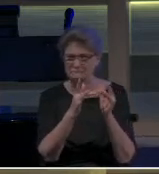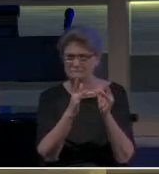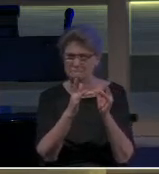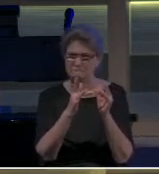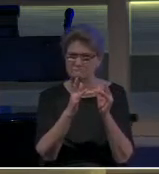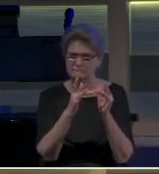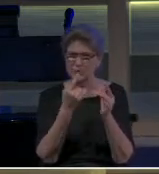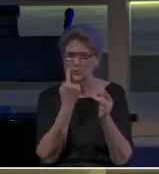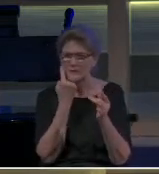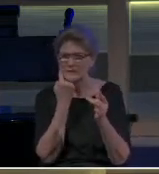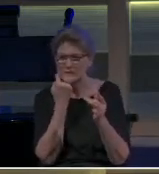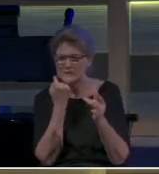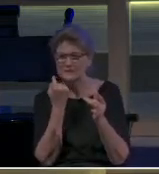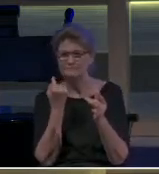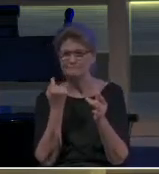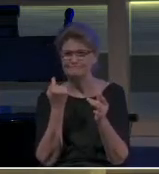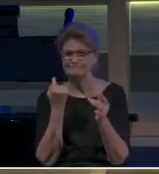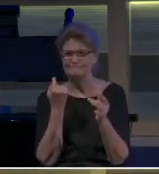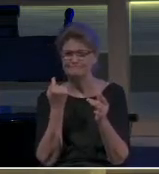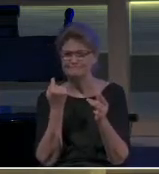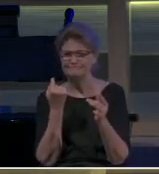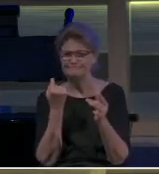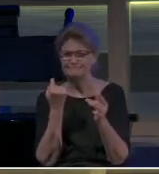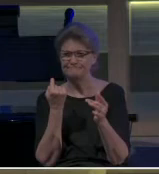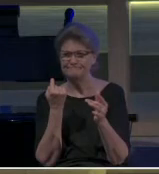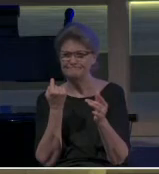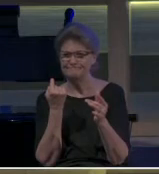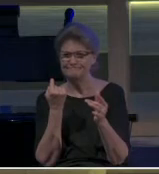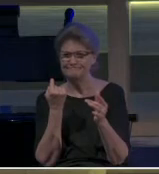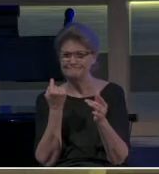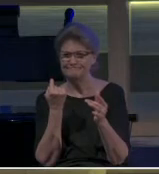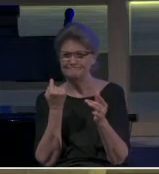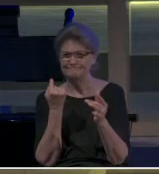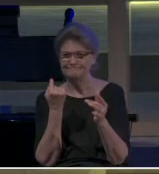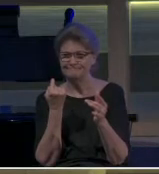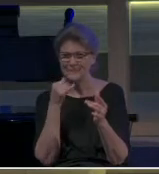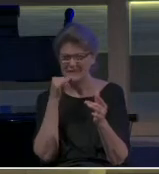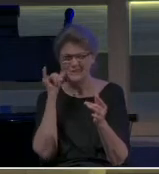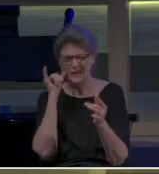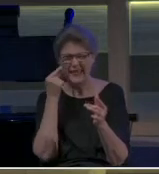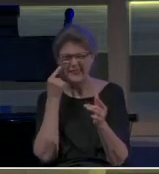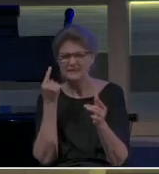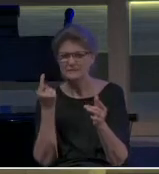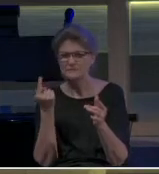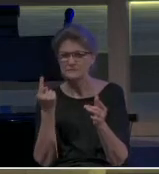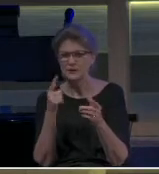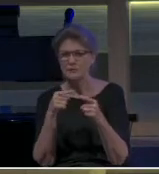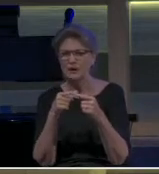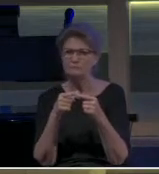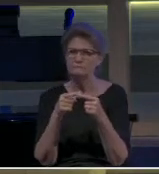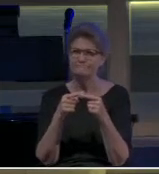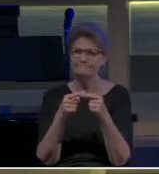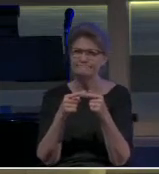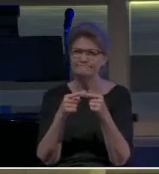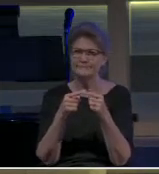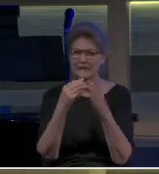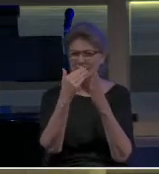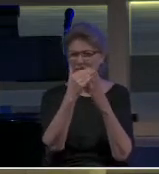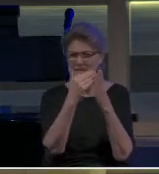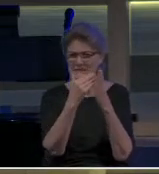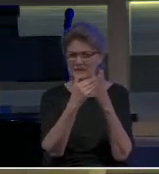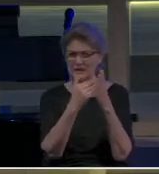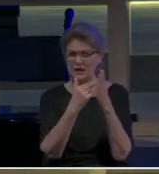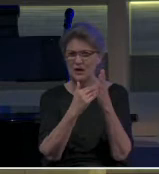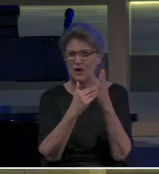yesterday, I think, about it listed all of the